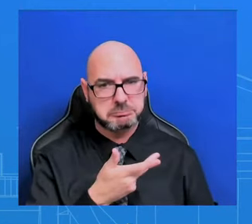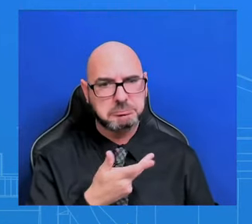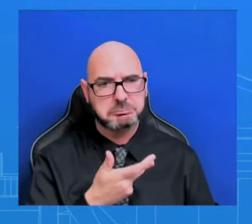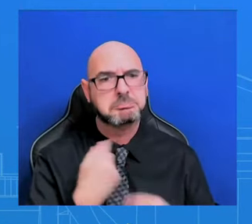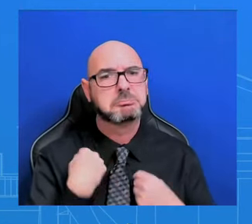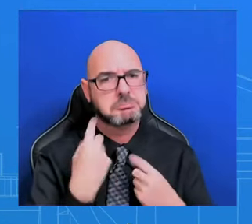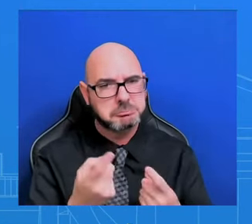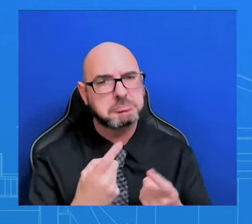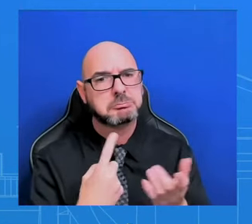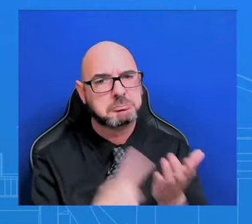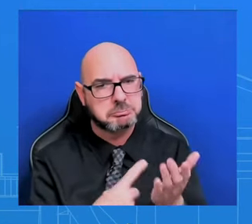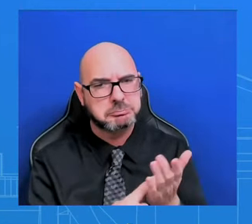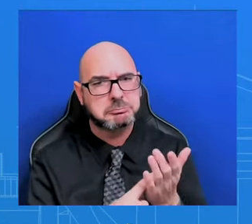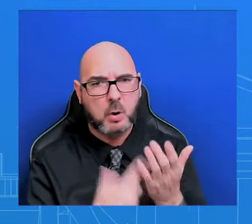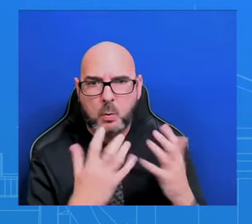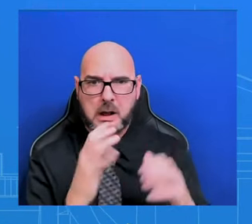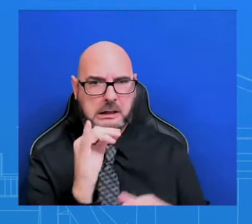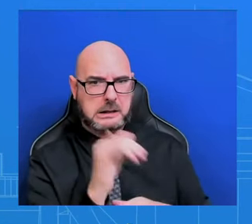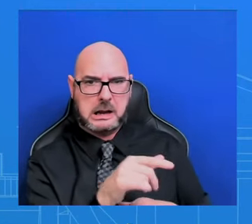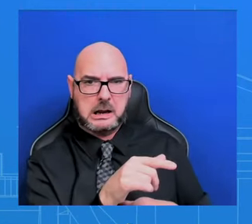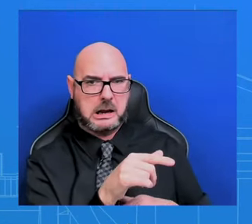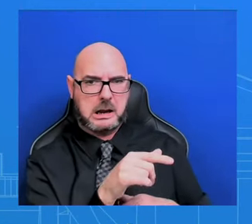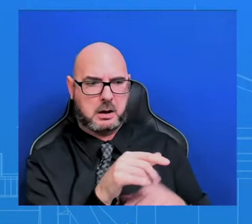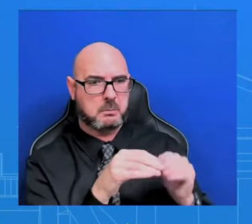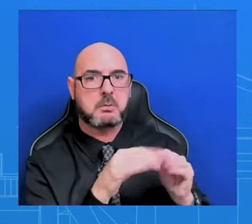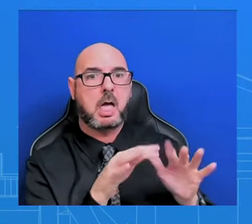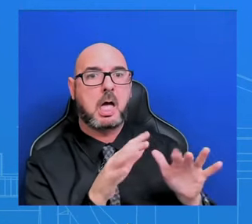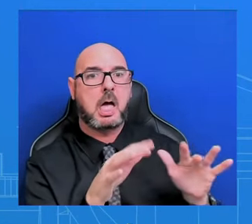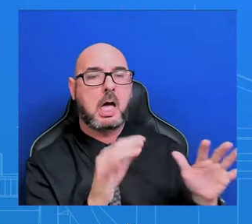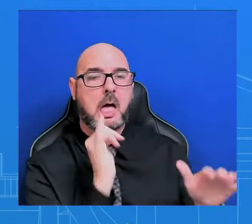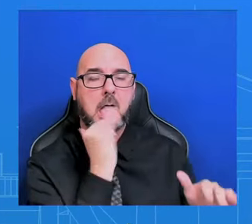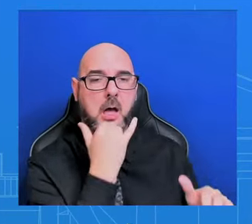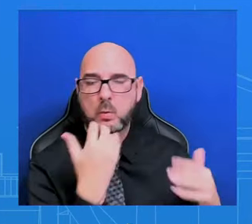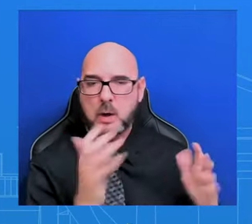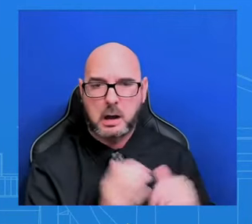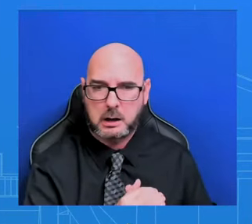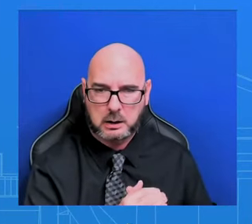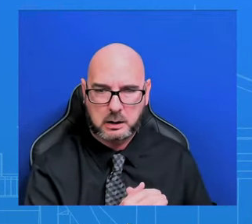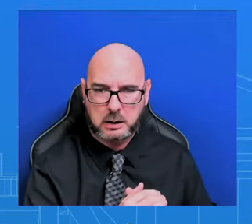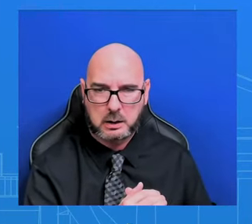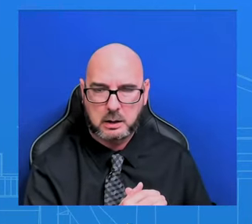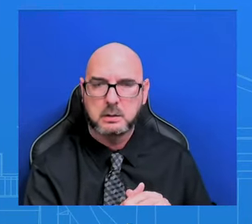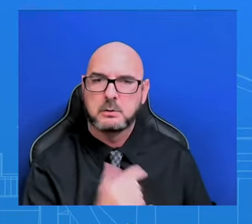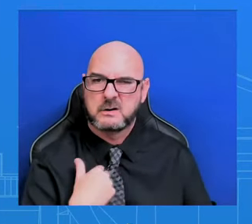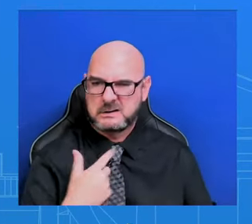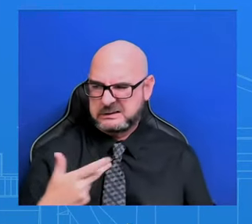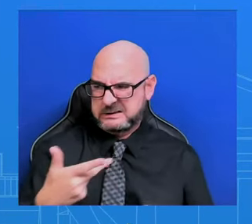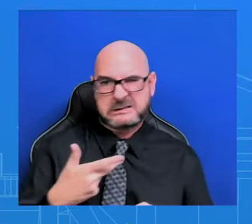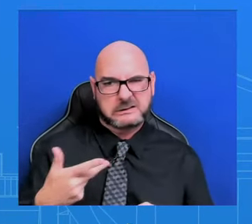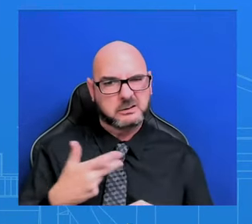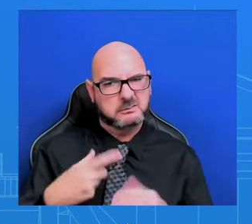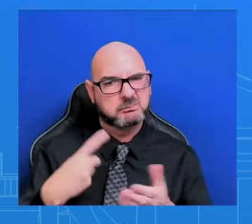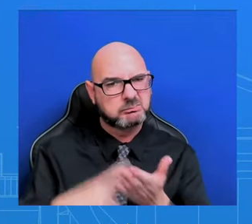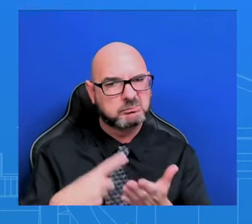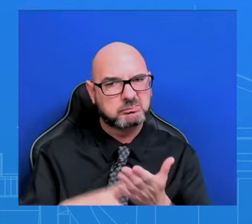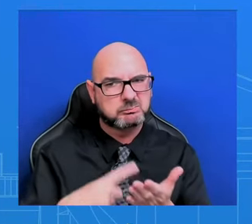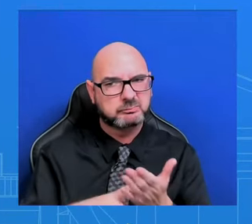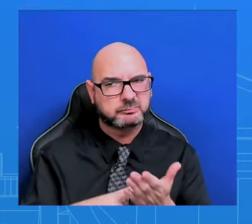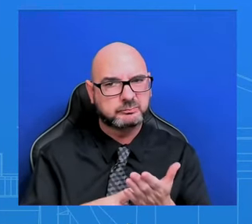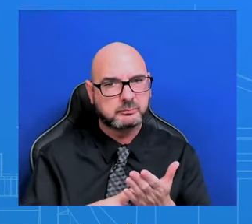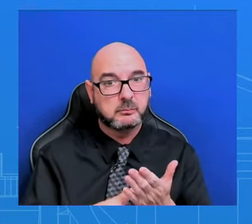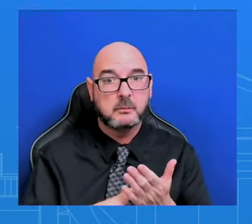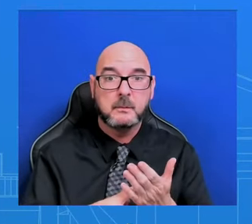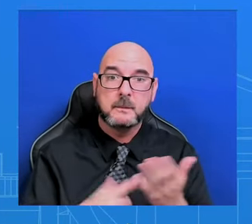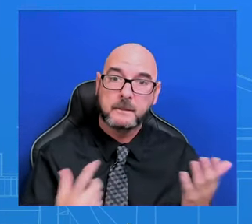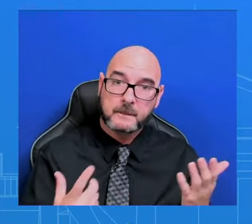escalating there along that northern border with Israel. We still don't believe that it's in the interest of the Israeli people, certainly not in the